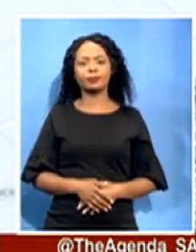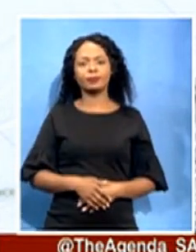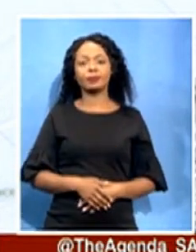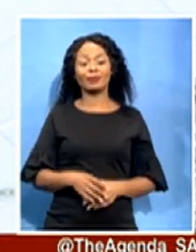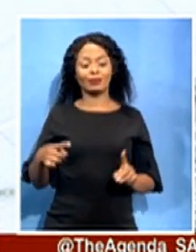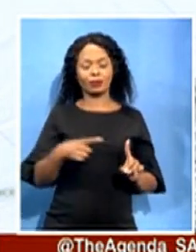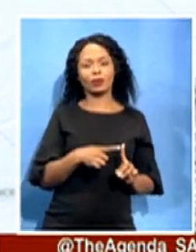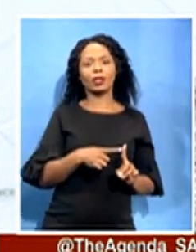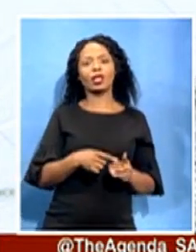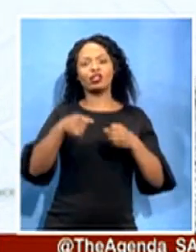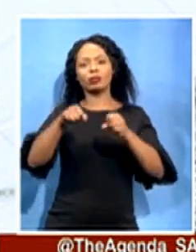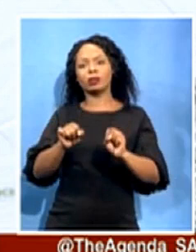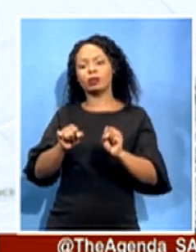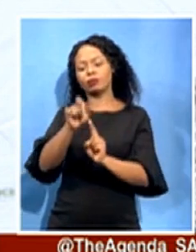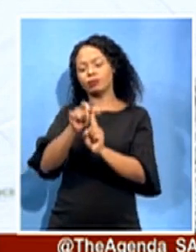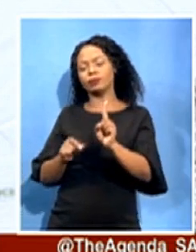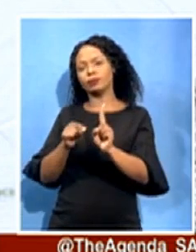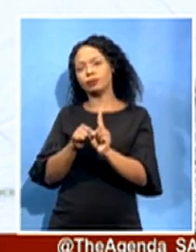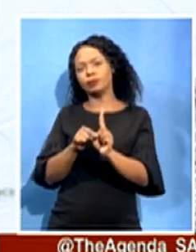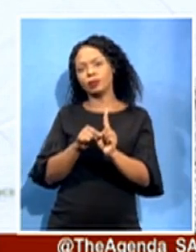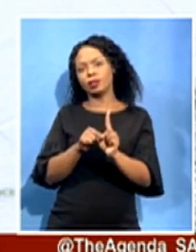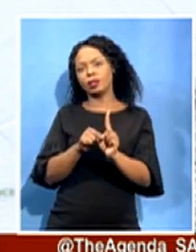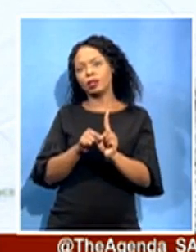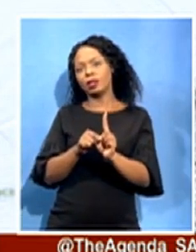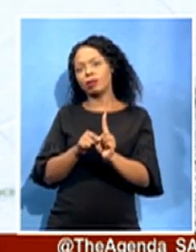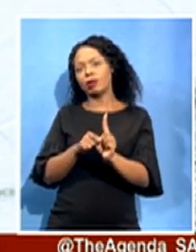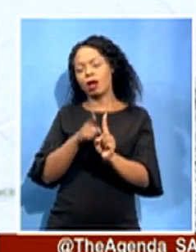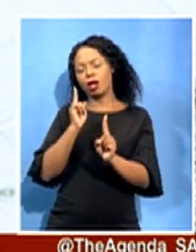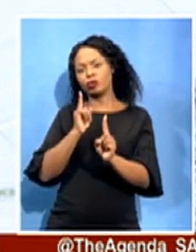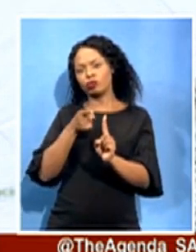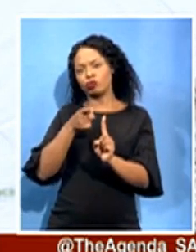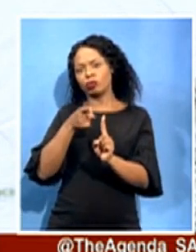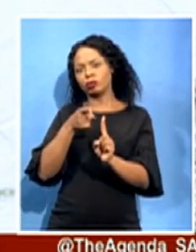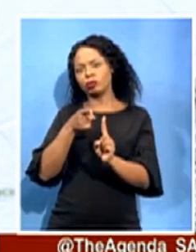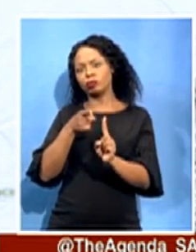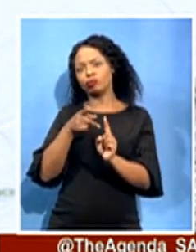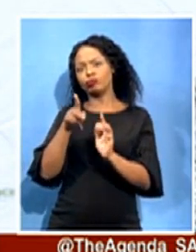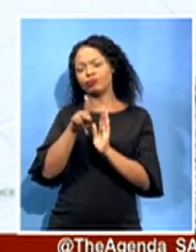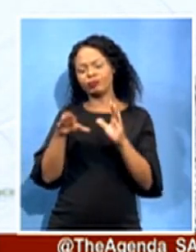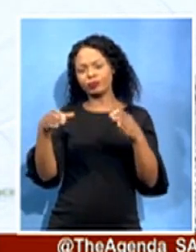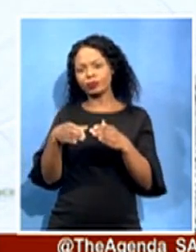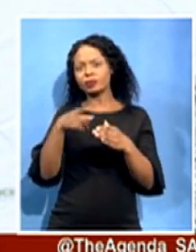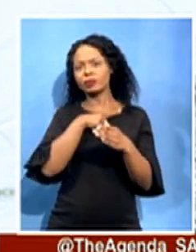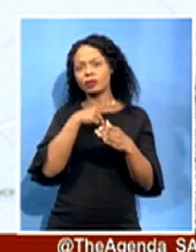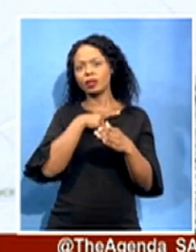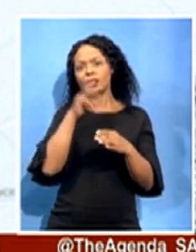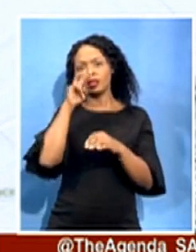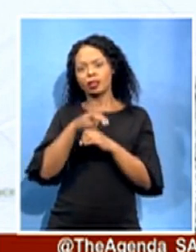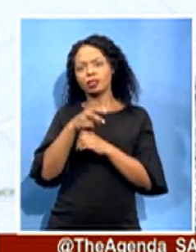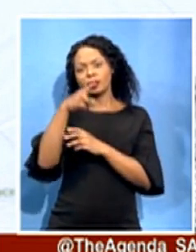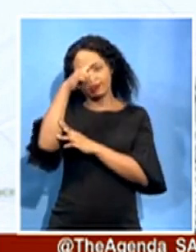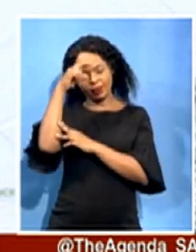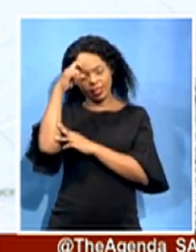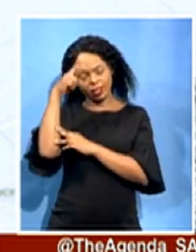procurement processes in the appointment of Boniwa Rehabilitation Center to host the spring camp for METRIK and also